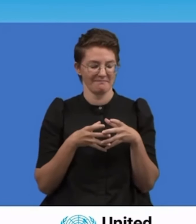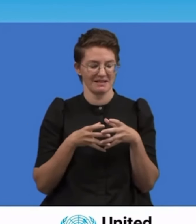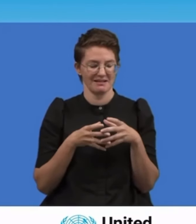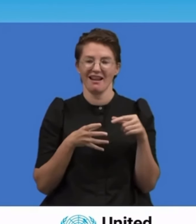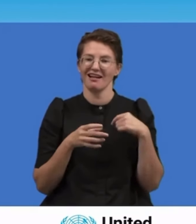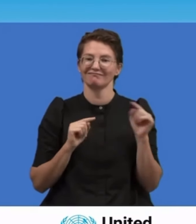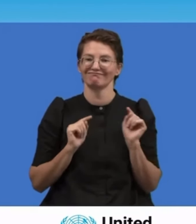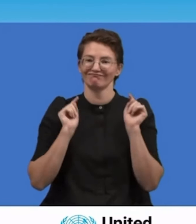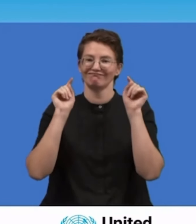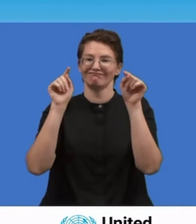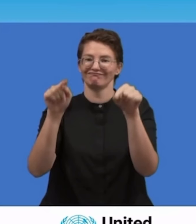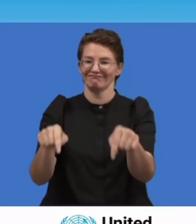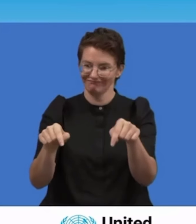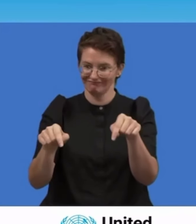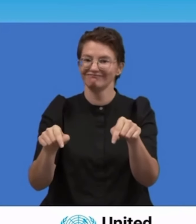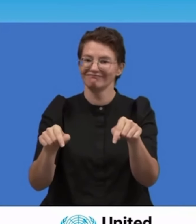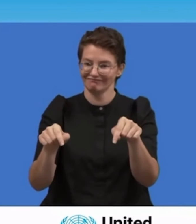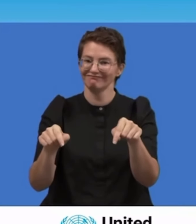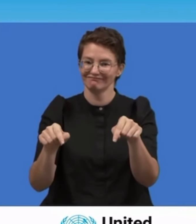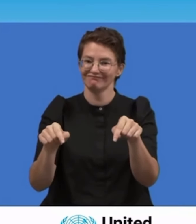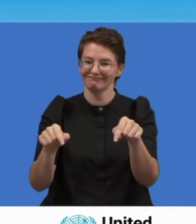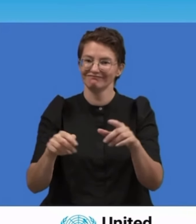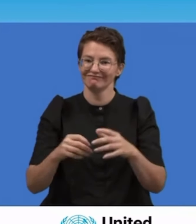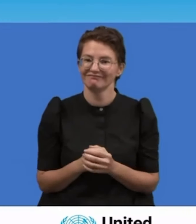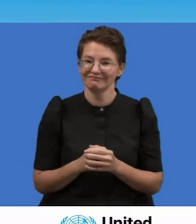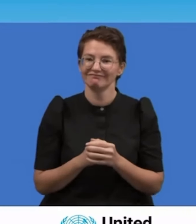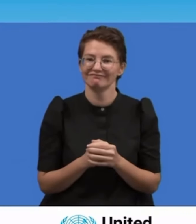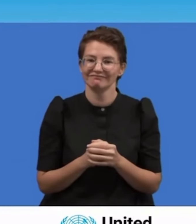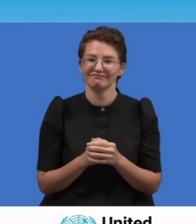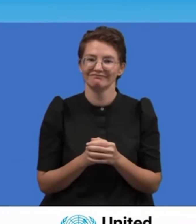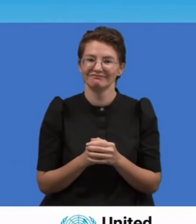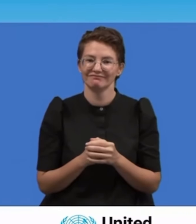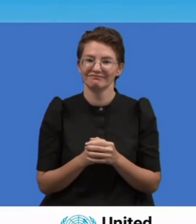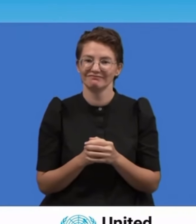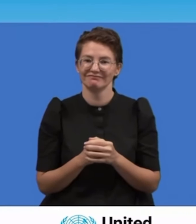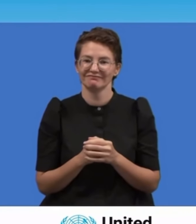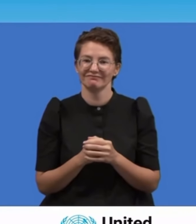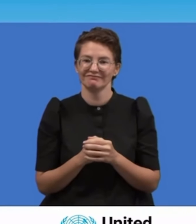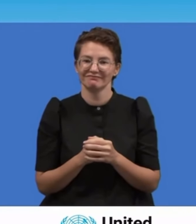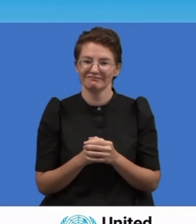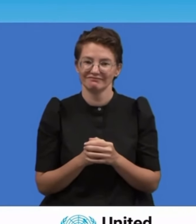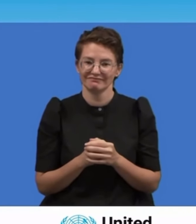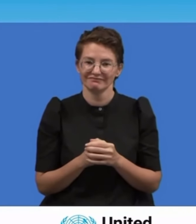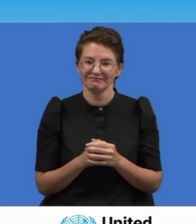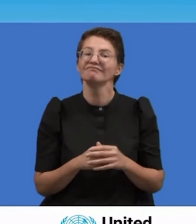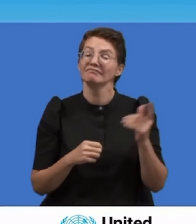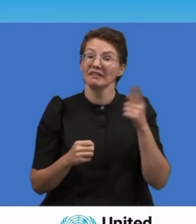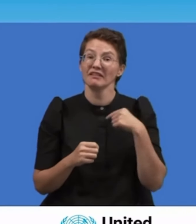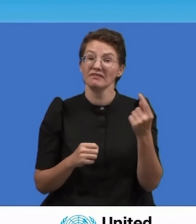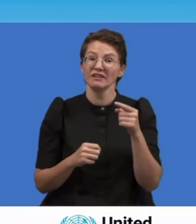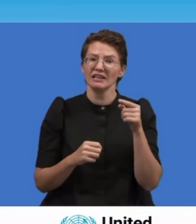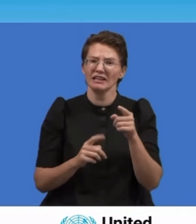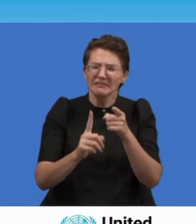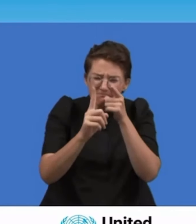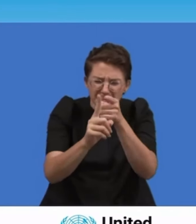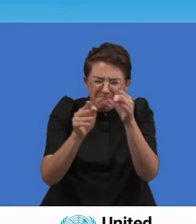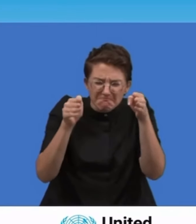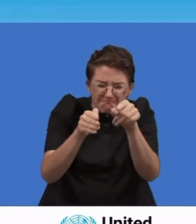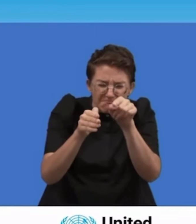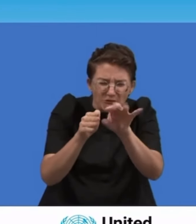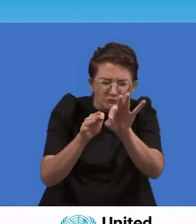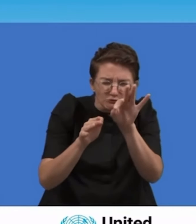for a better tomorrow, reminds us that no nation, however powerful, can resolve today's challenges